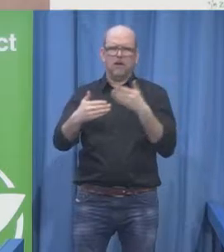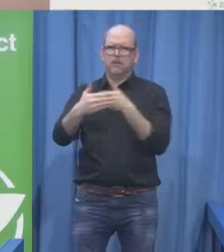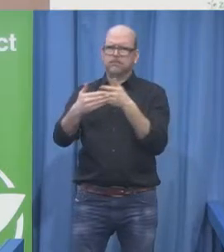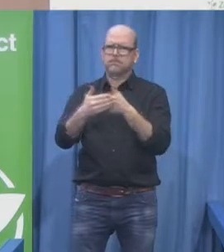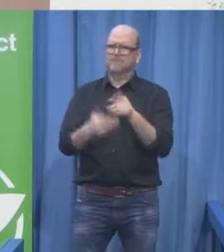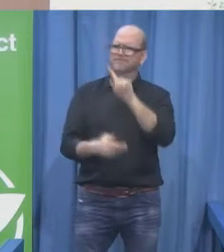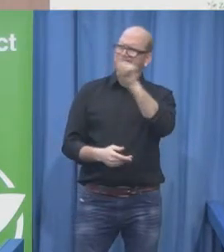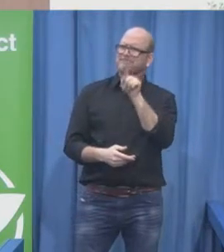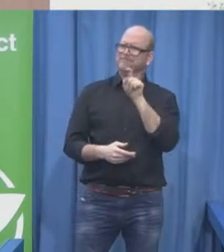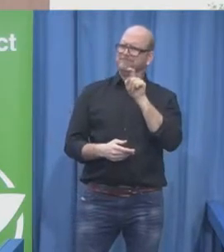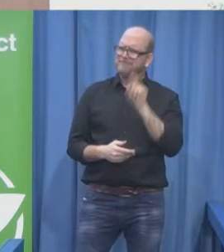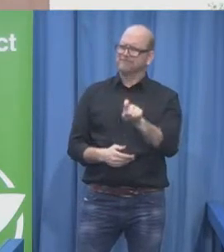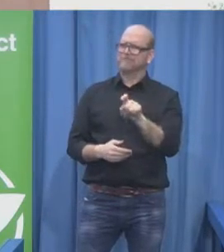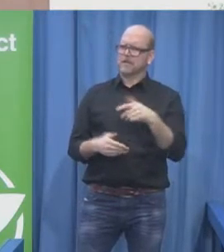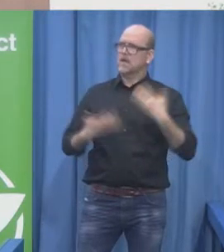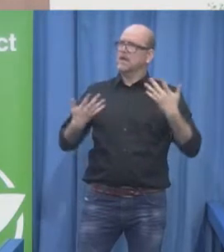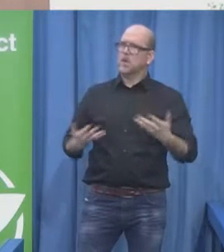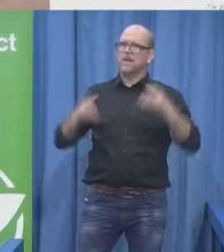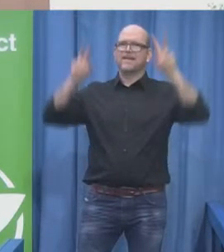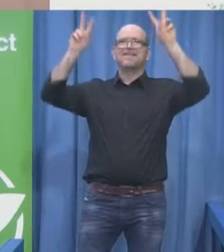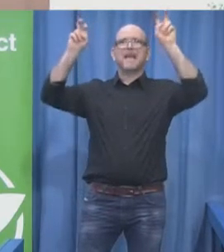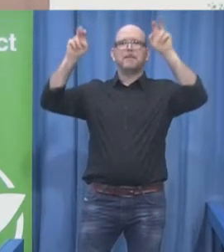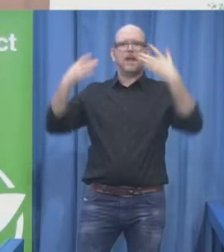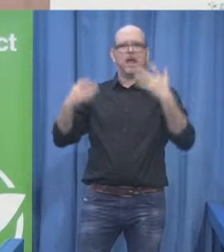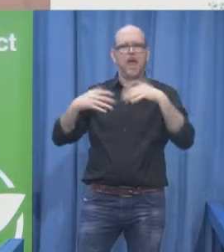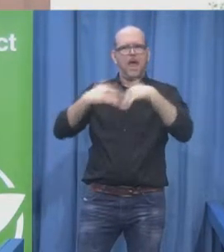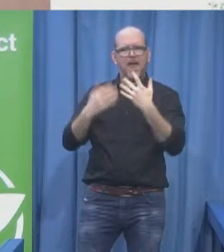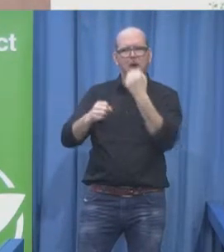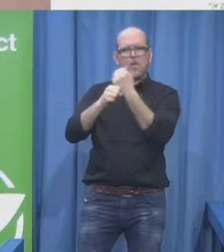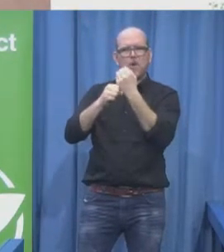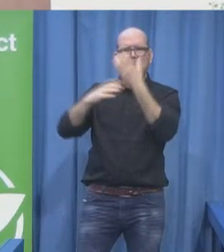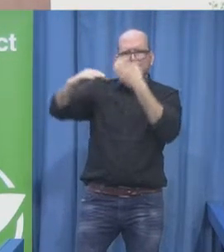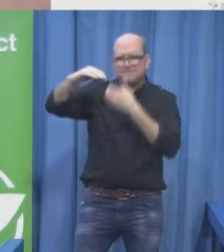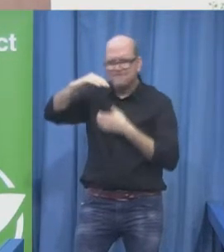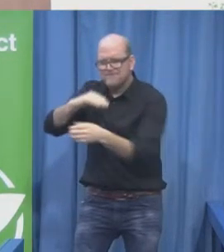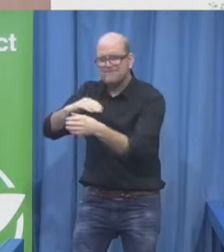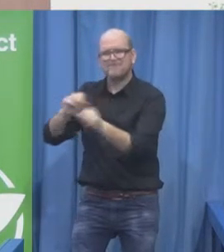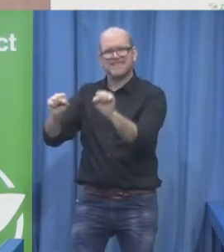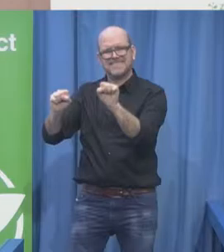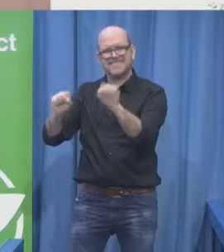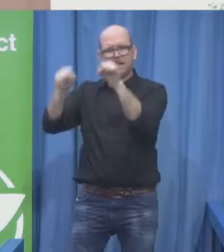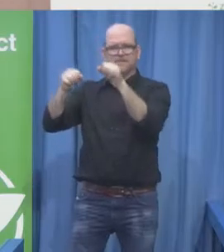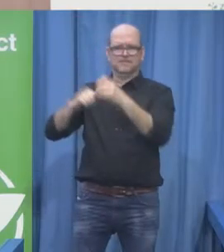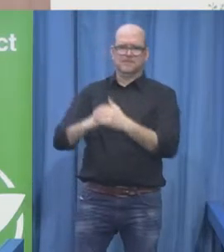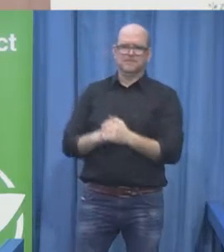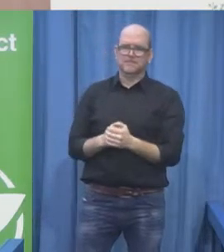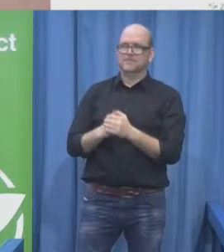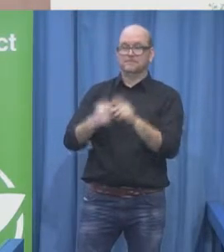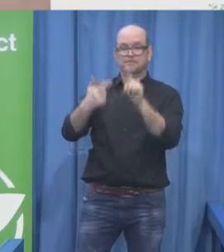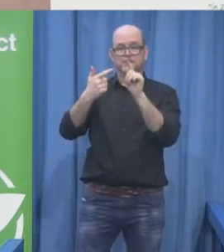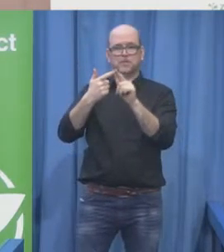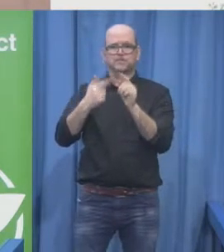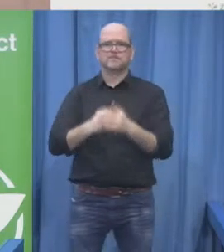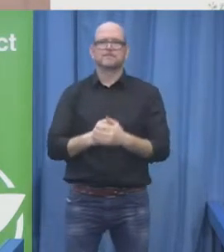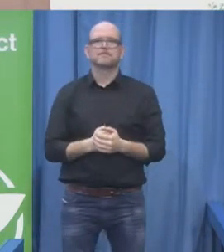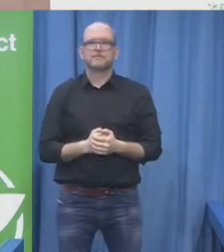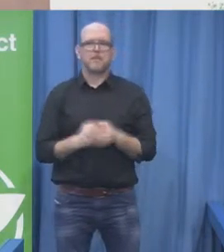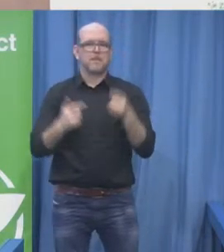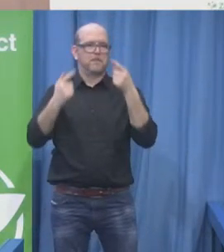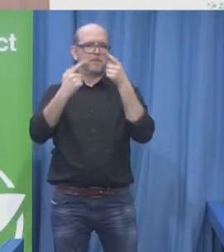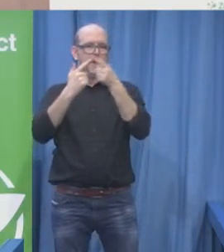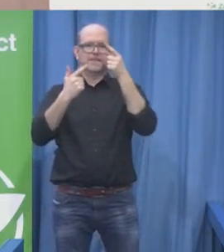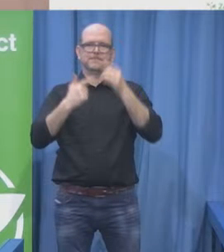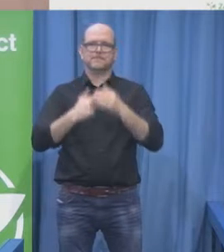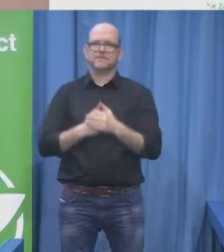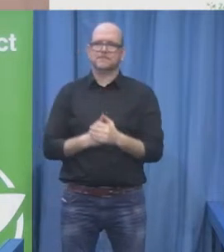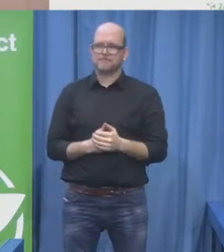days. The second thing I would like to bring your attention to and engage you with in conversations, and then here also from the private